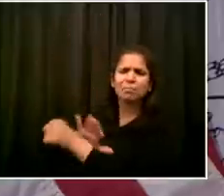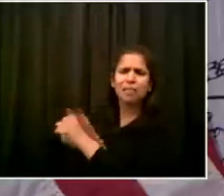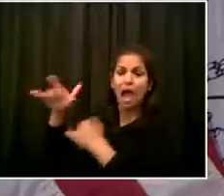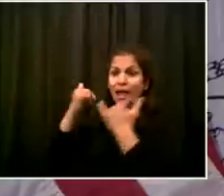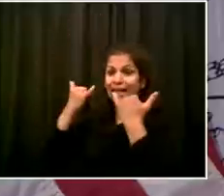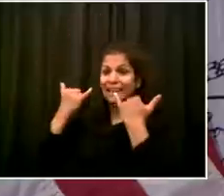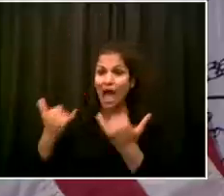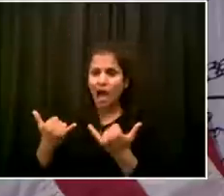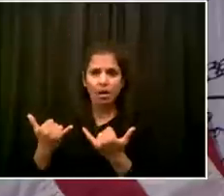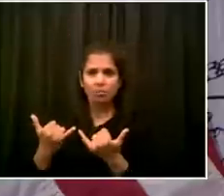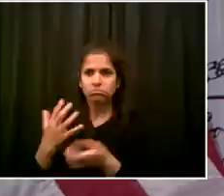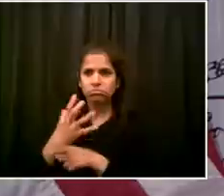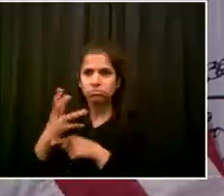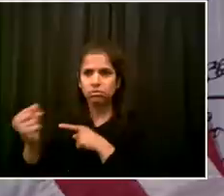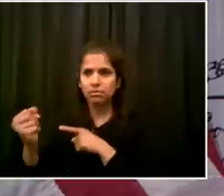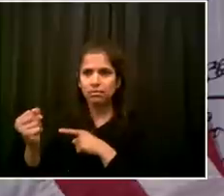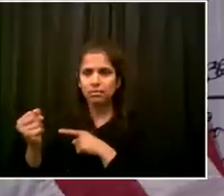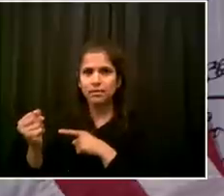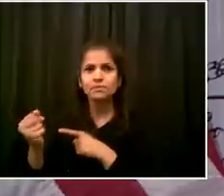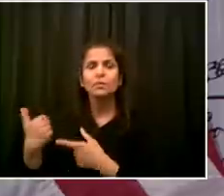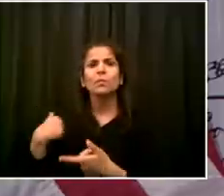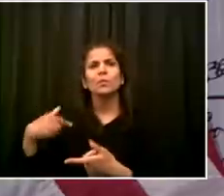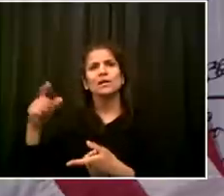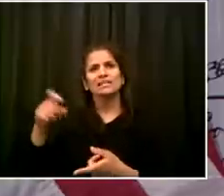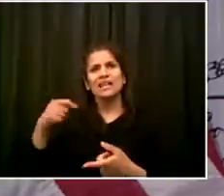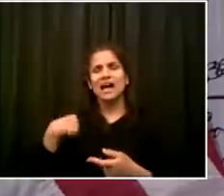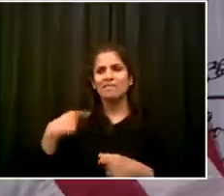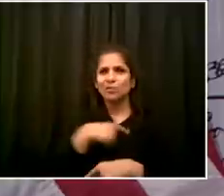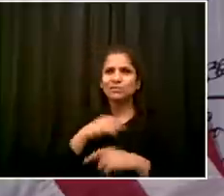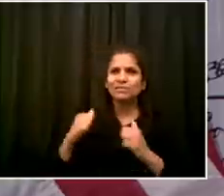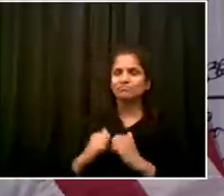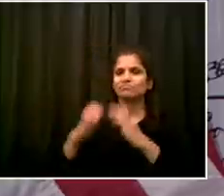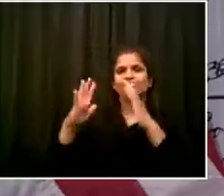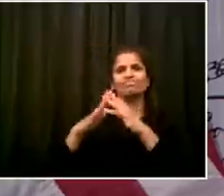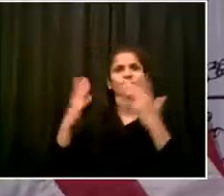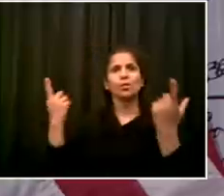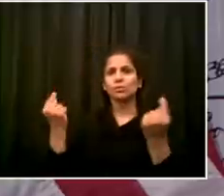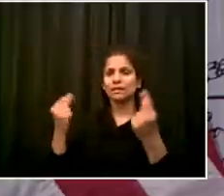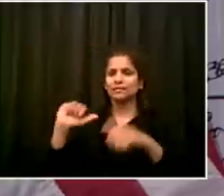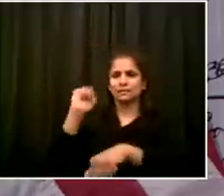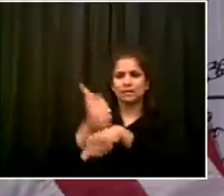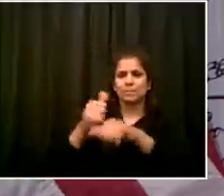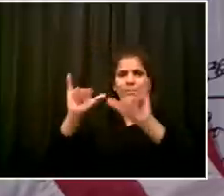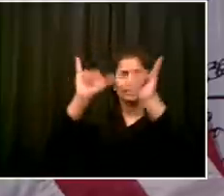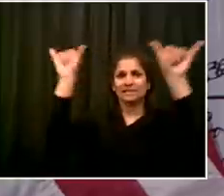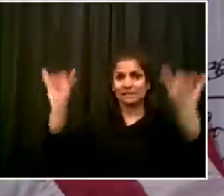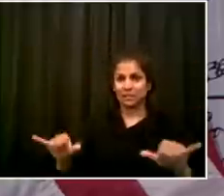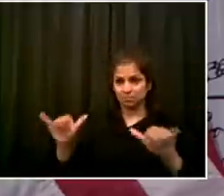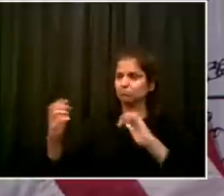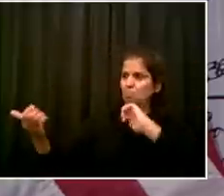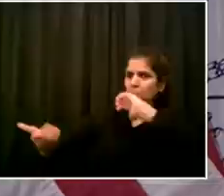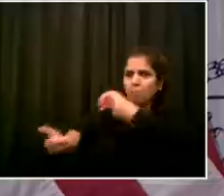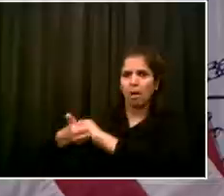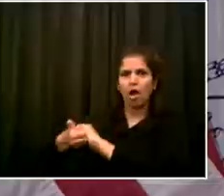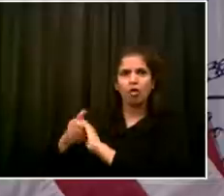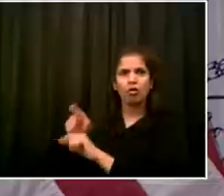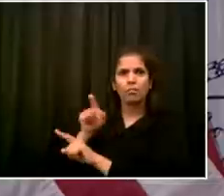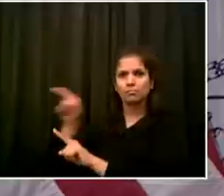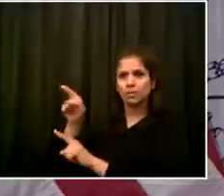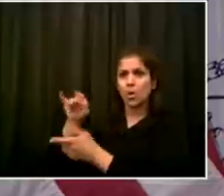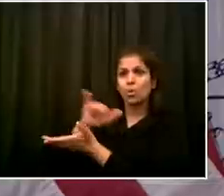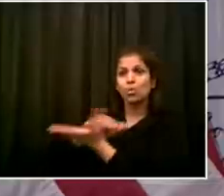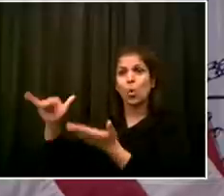figure out a new system to work with the blood center going forward to monitor the blood supply so that we can do everything